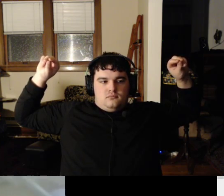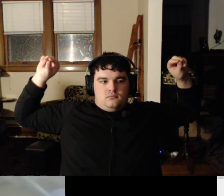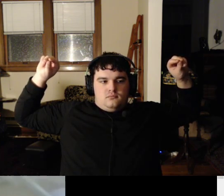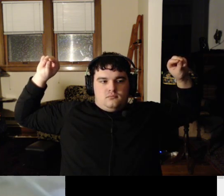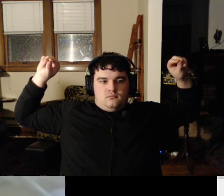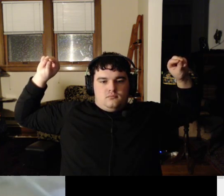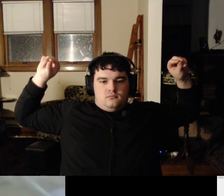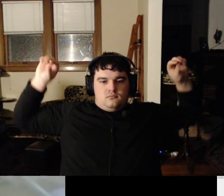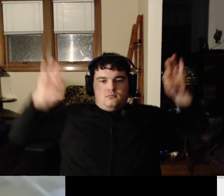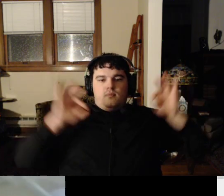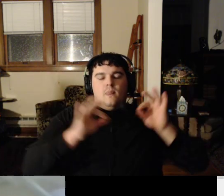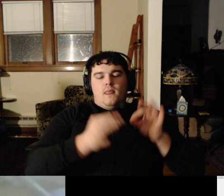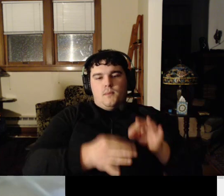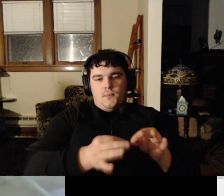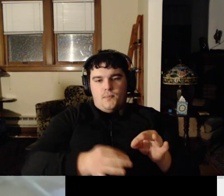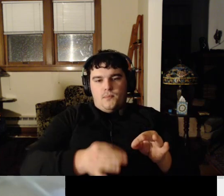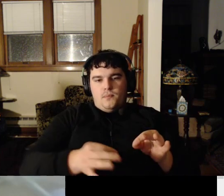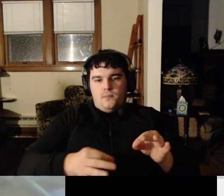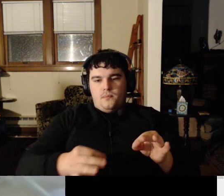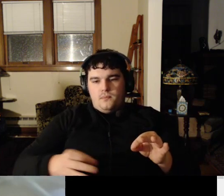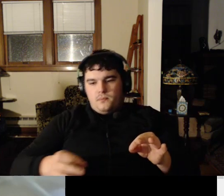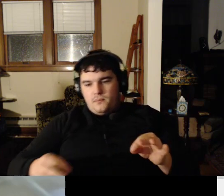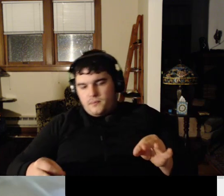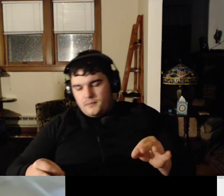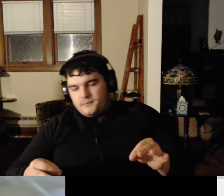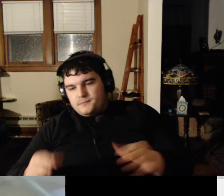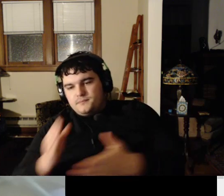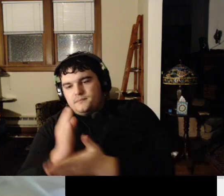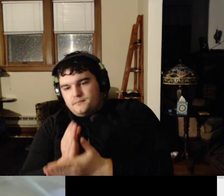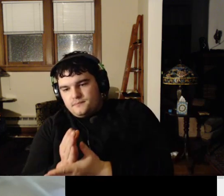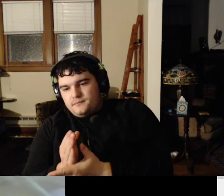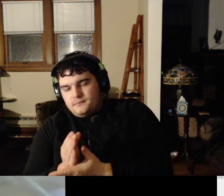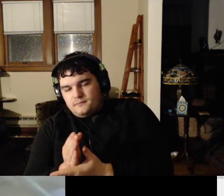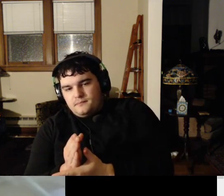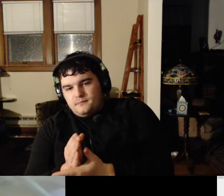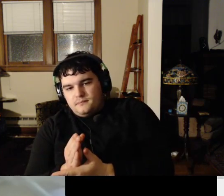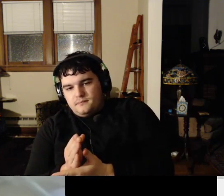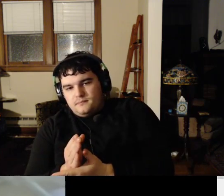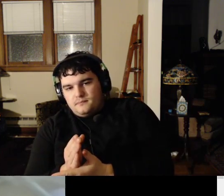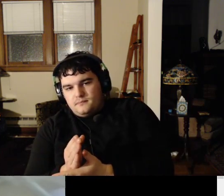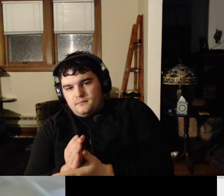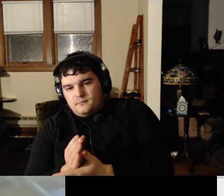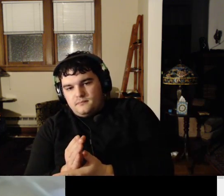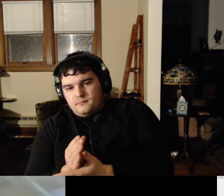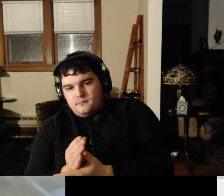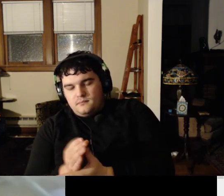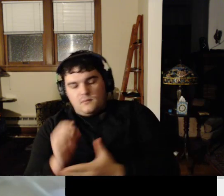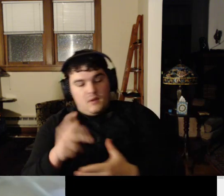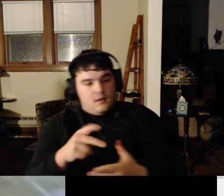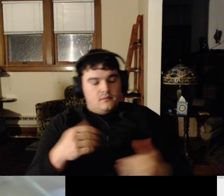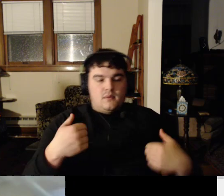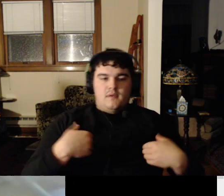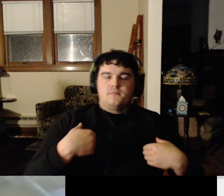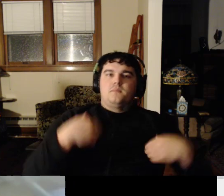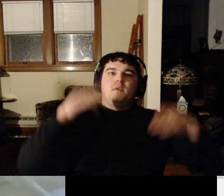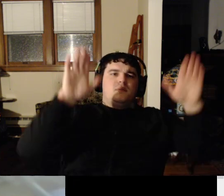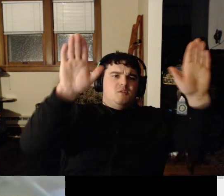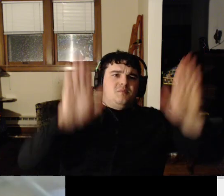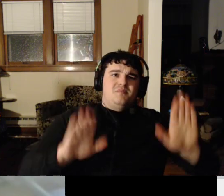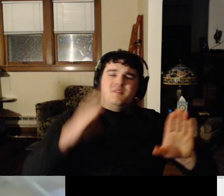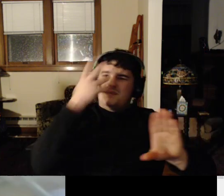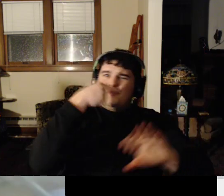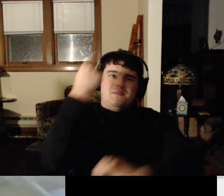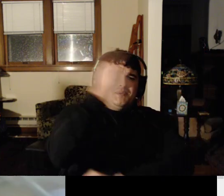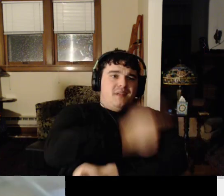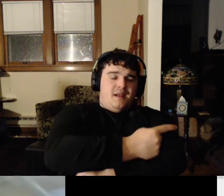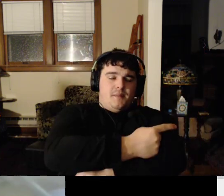Want to start it there? Yeah. Okay. Okay. So we have, it was a spectacularly beautiful